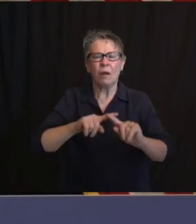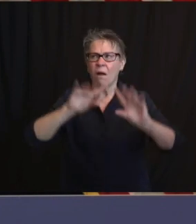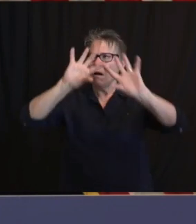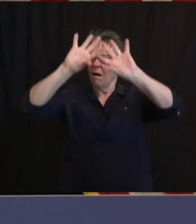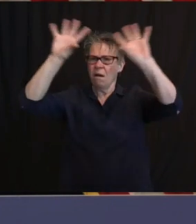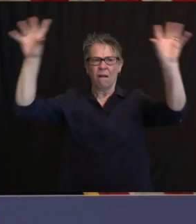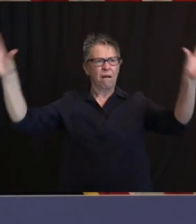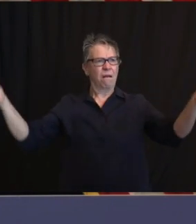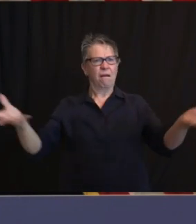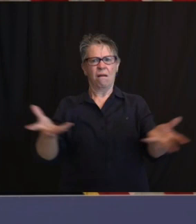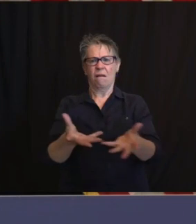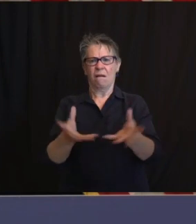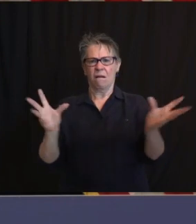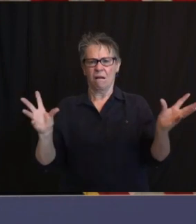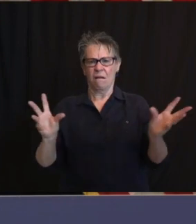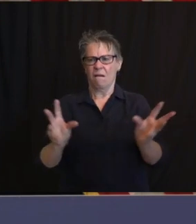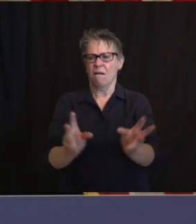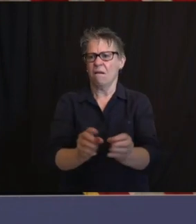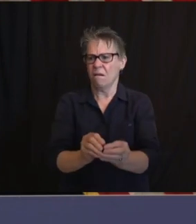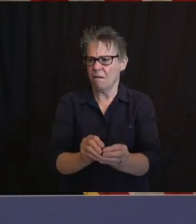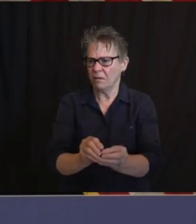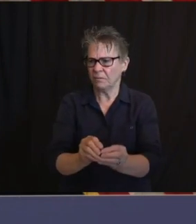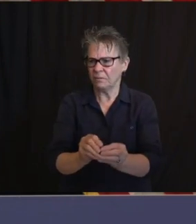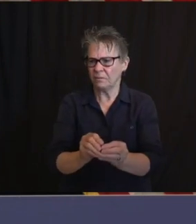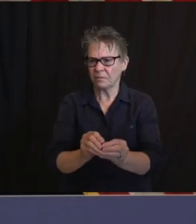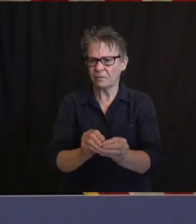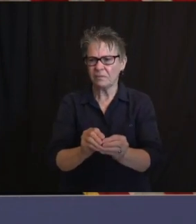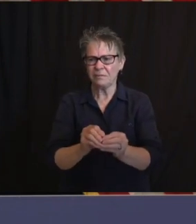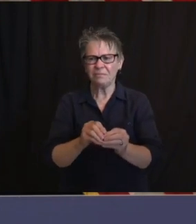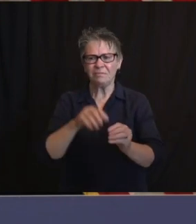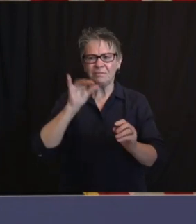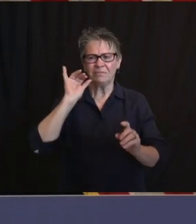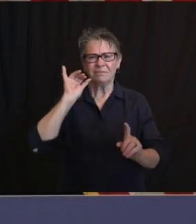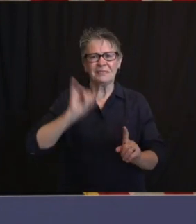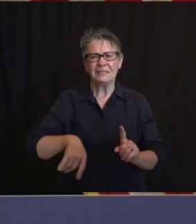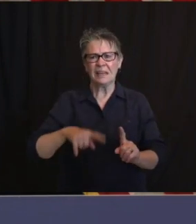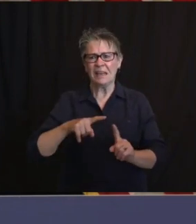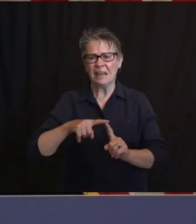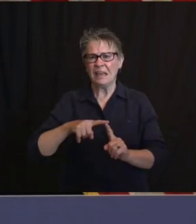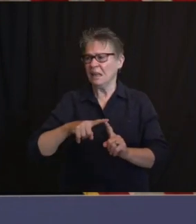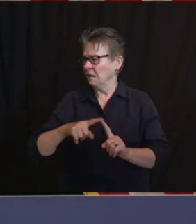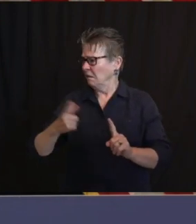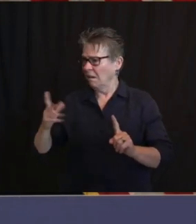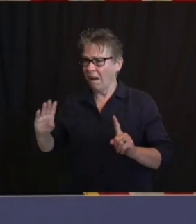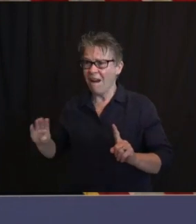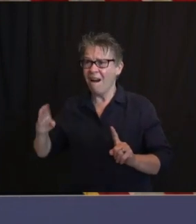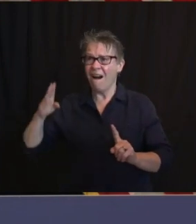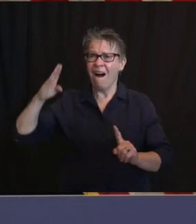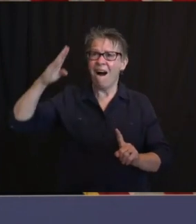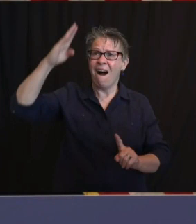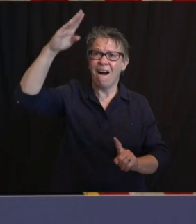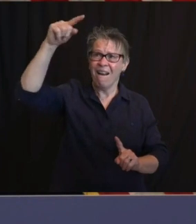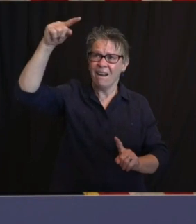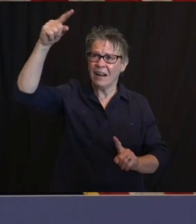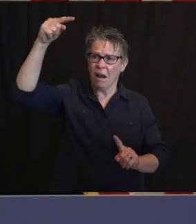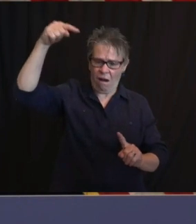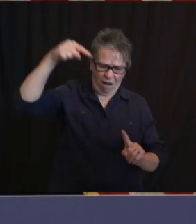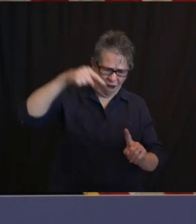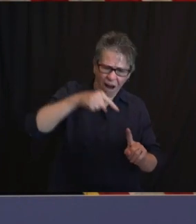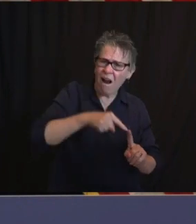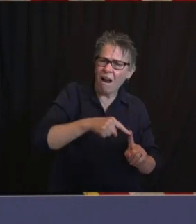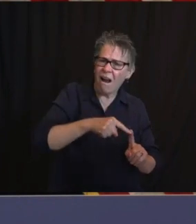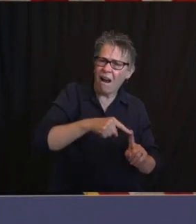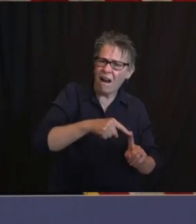of peaks, you have confidence that you can move forward, particularly for things that you can either indoors manage